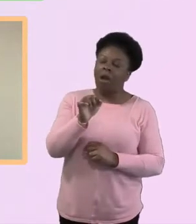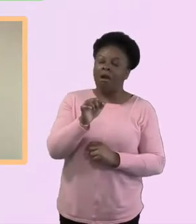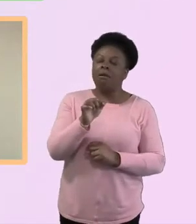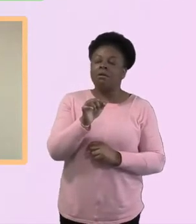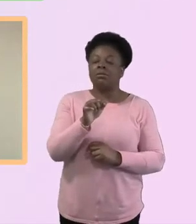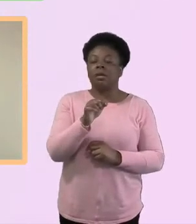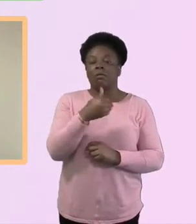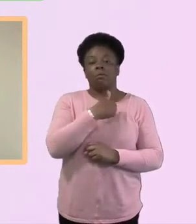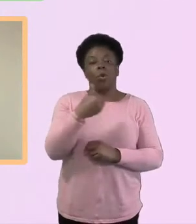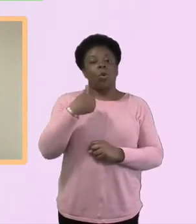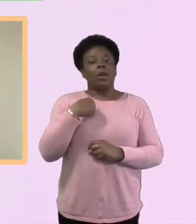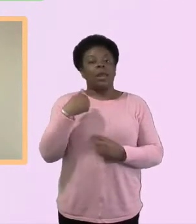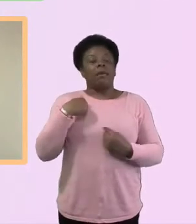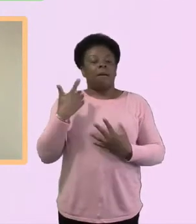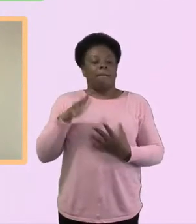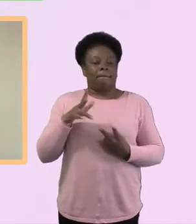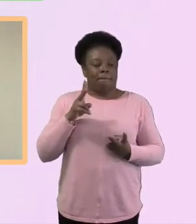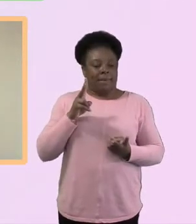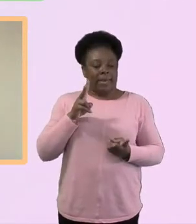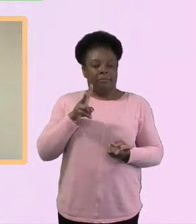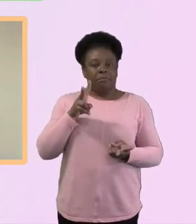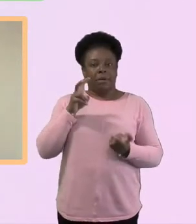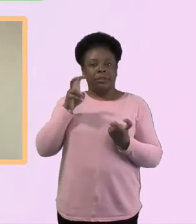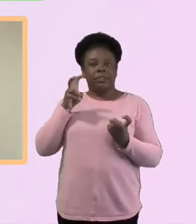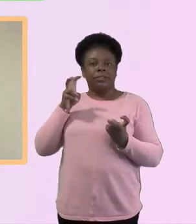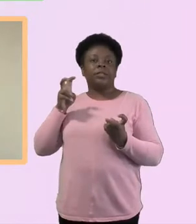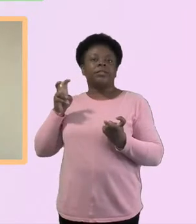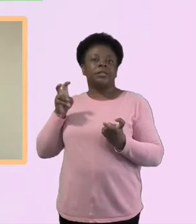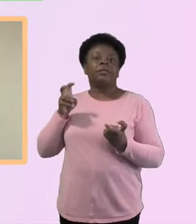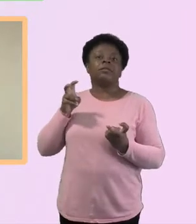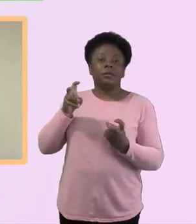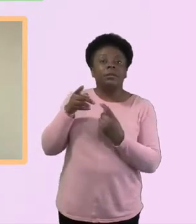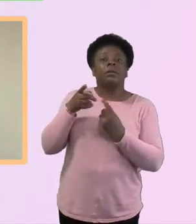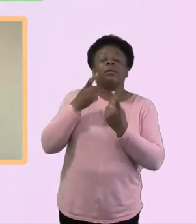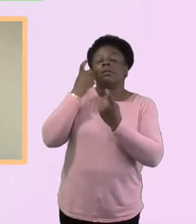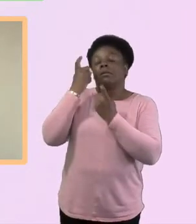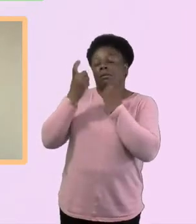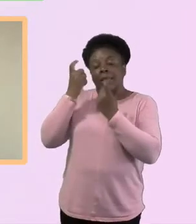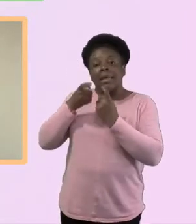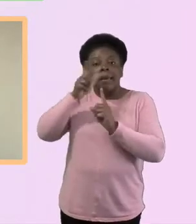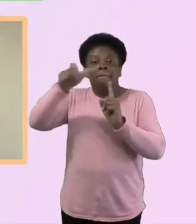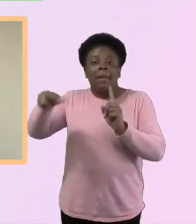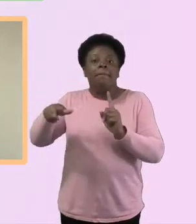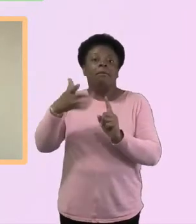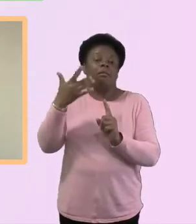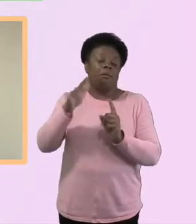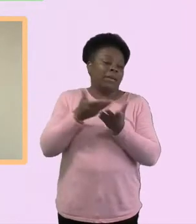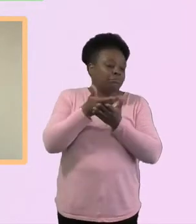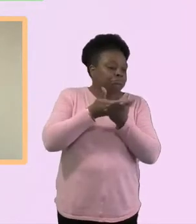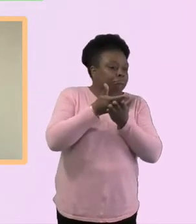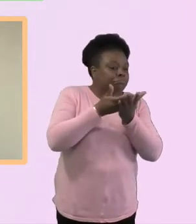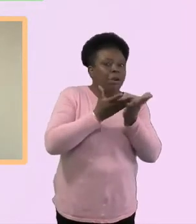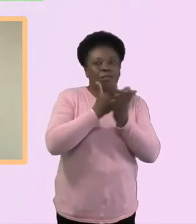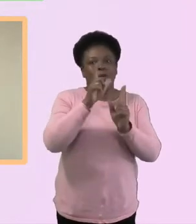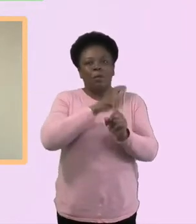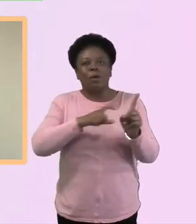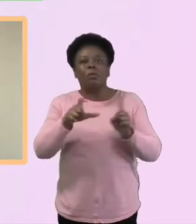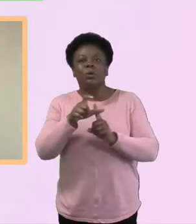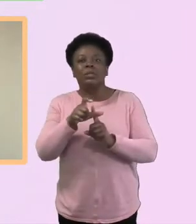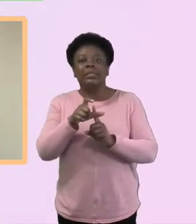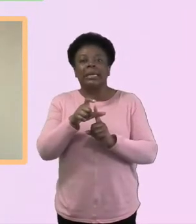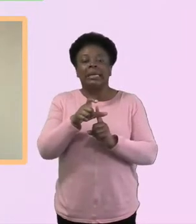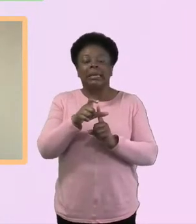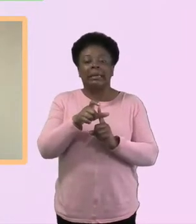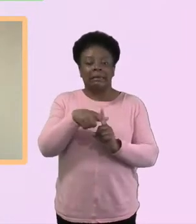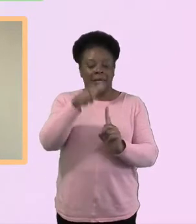sharing prayer requests from her neighbors into the church community, whereas that had never occurred before when she was